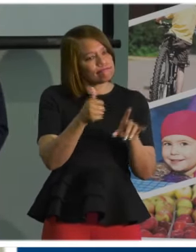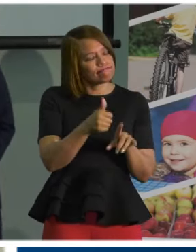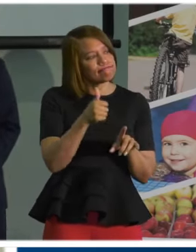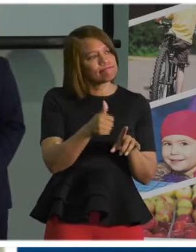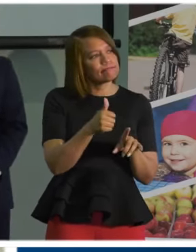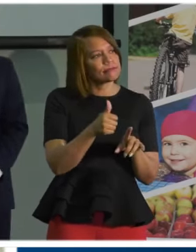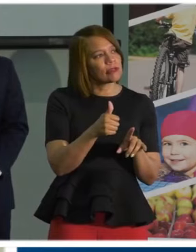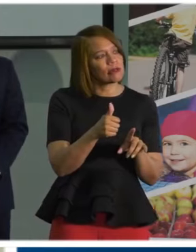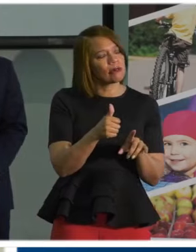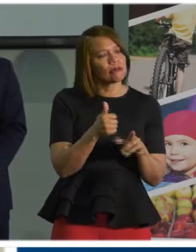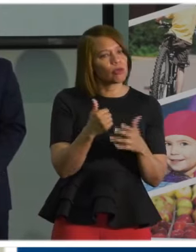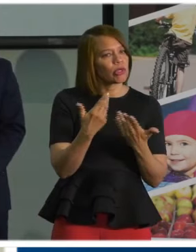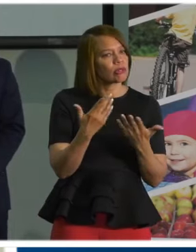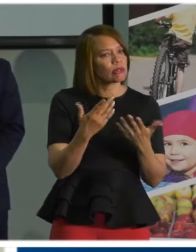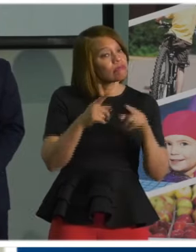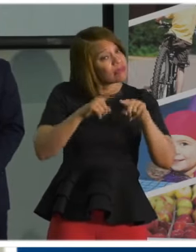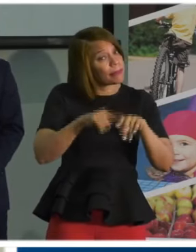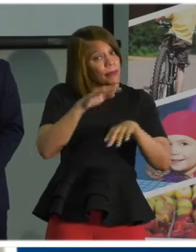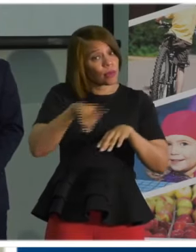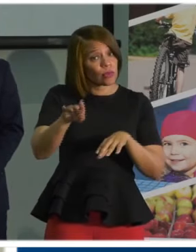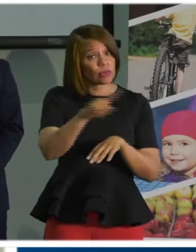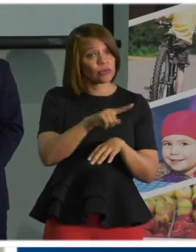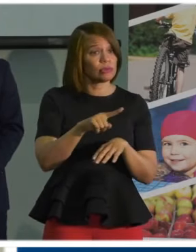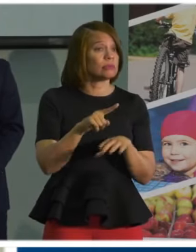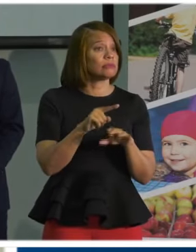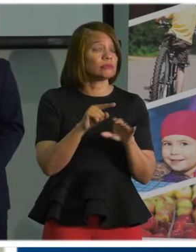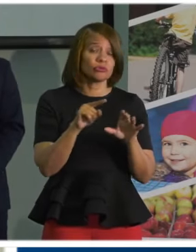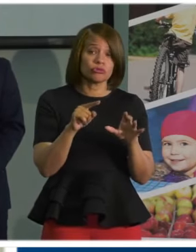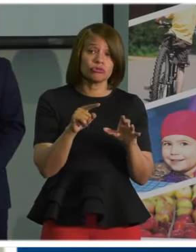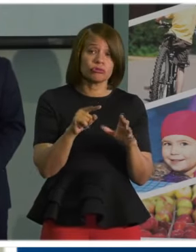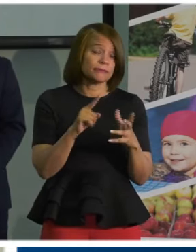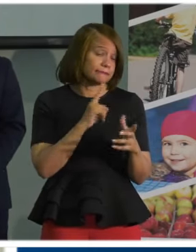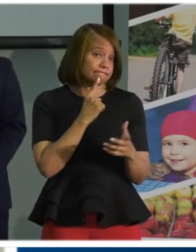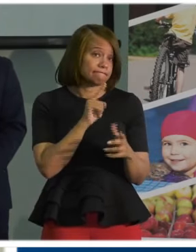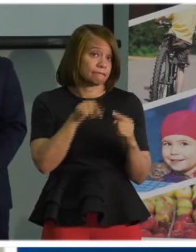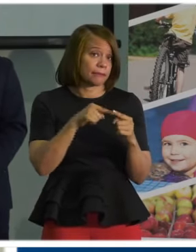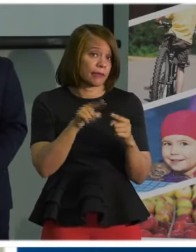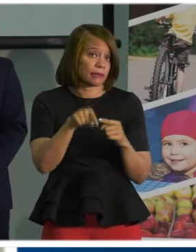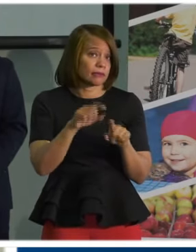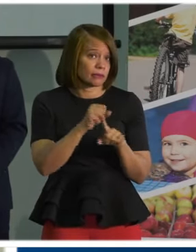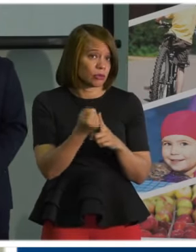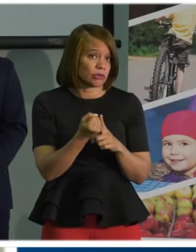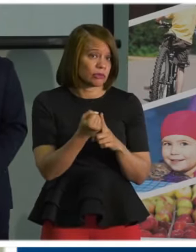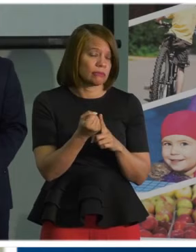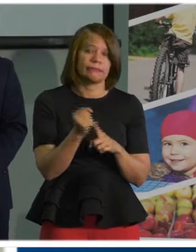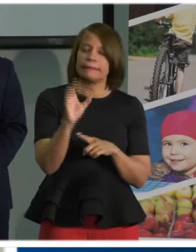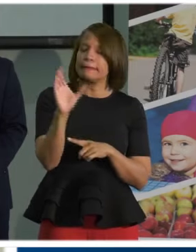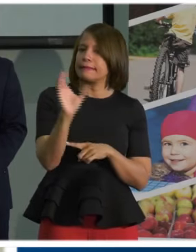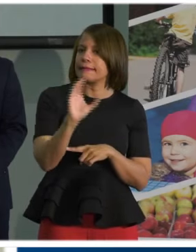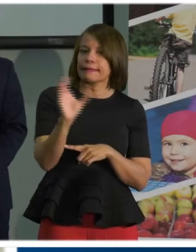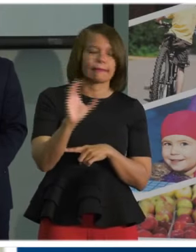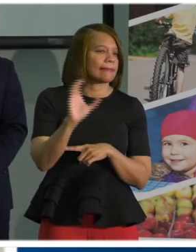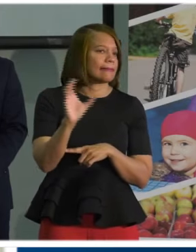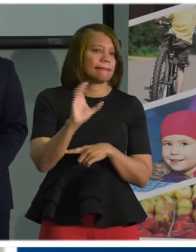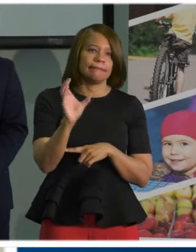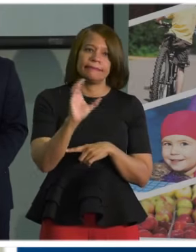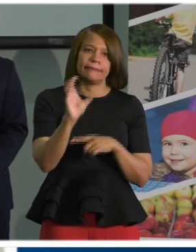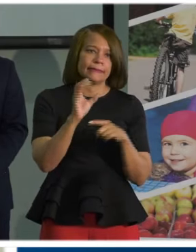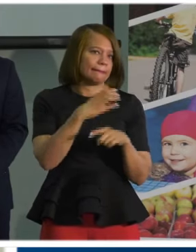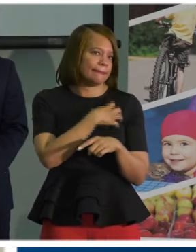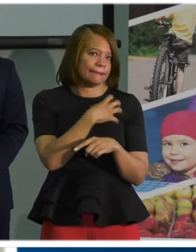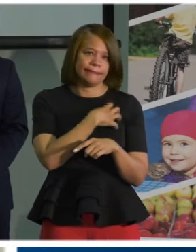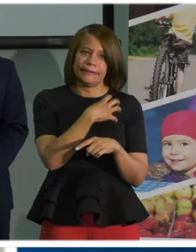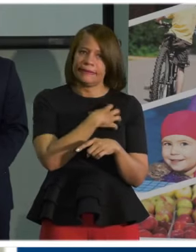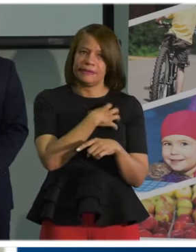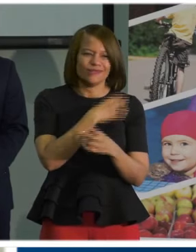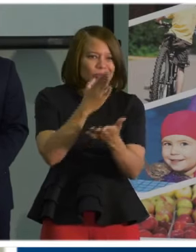to take this executive order seriously. Uh, Columbus Division of Police is not going to be stopping people on the street